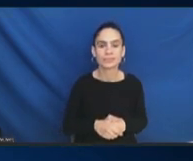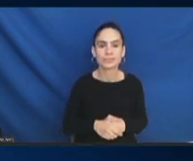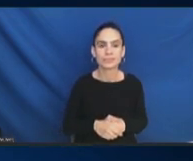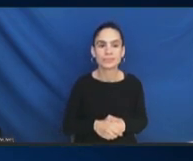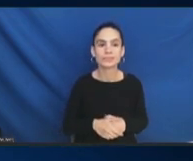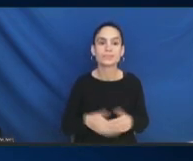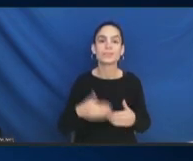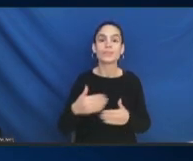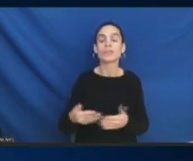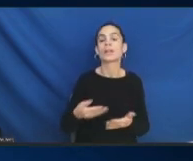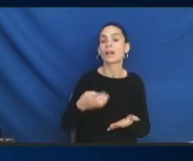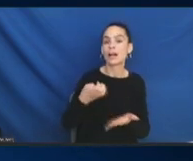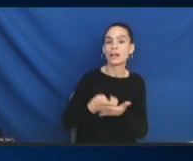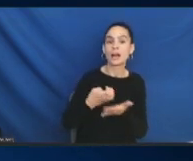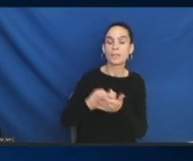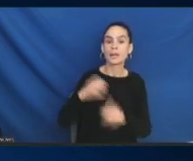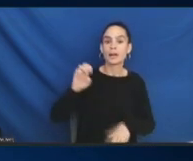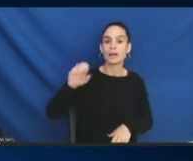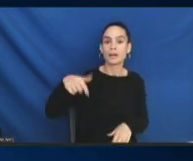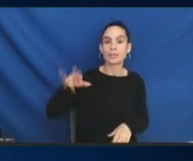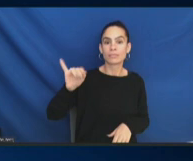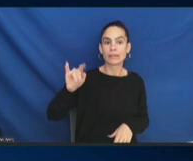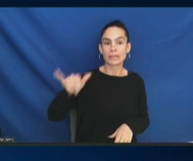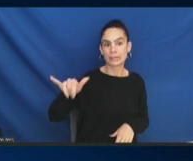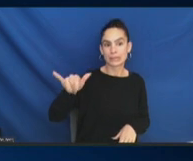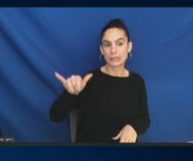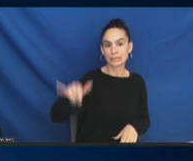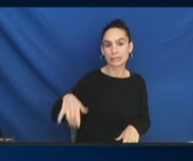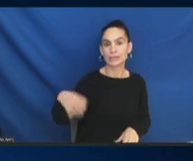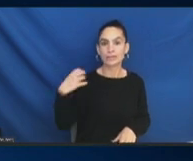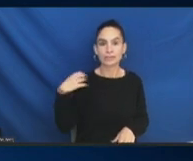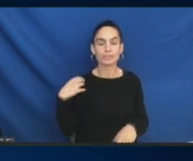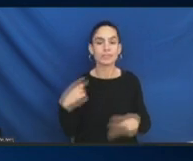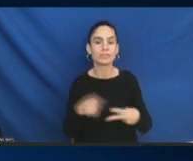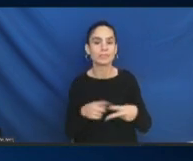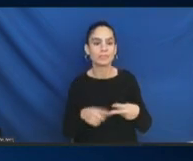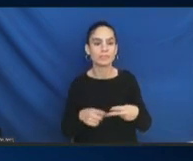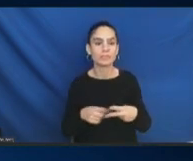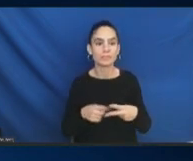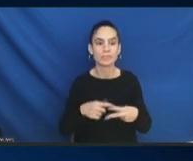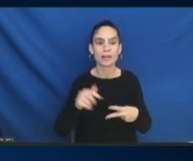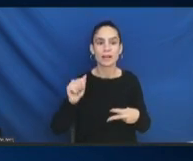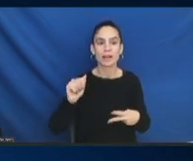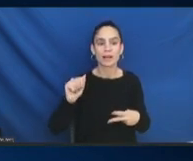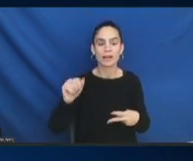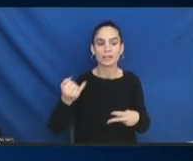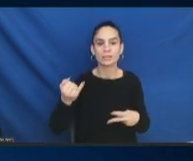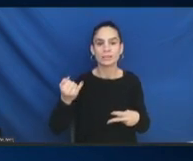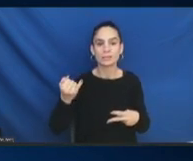Ajay and Smita and Simon. Let's put all three of them.